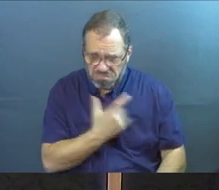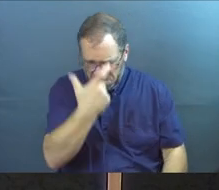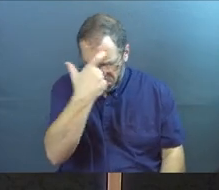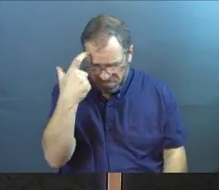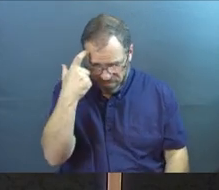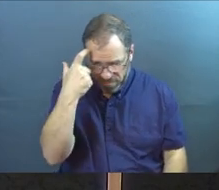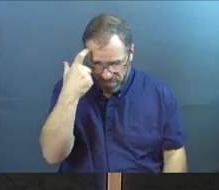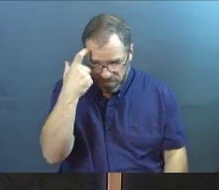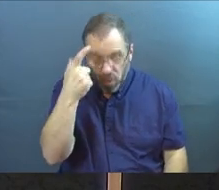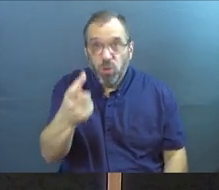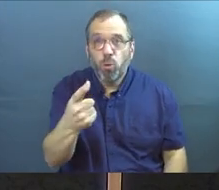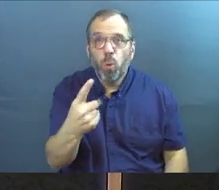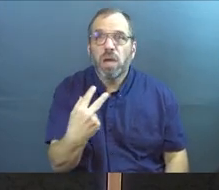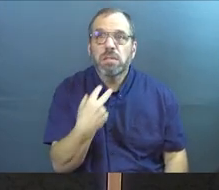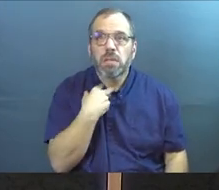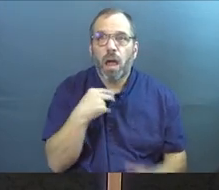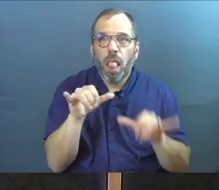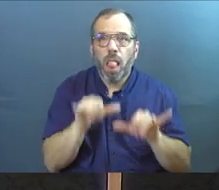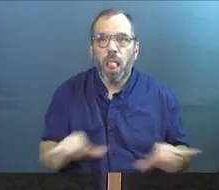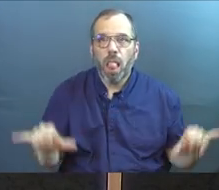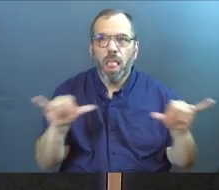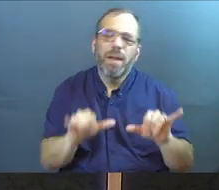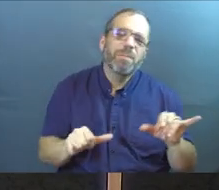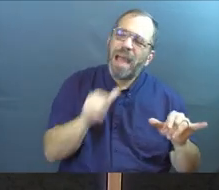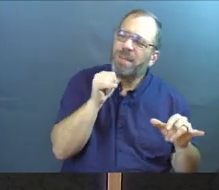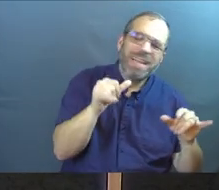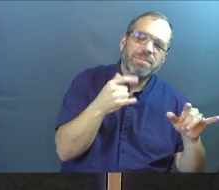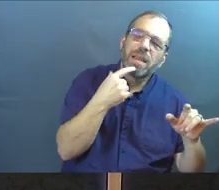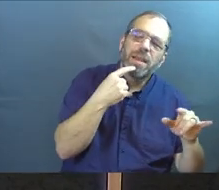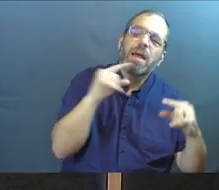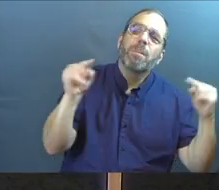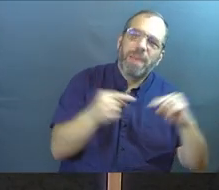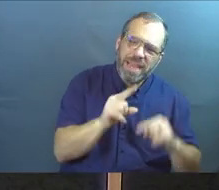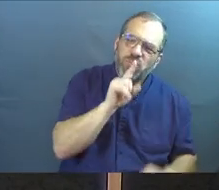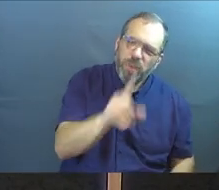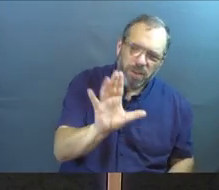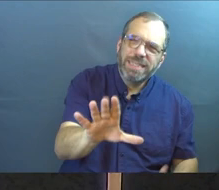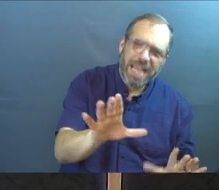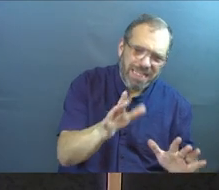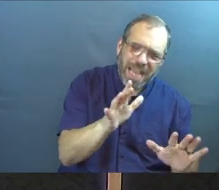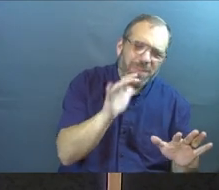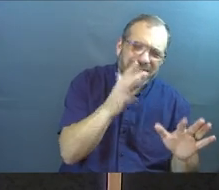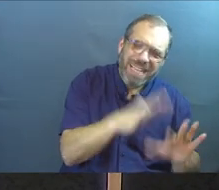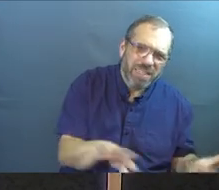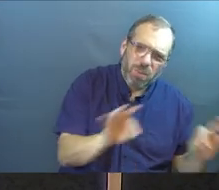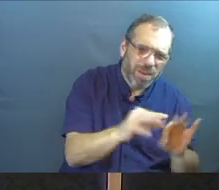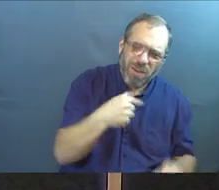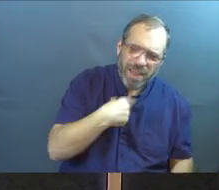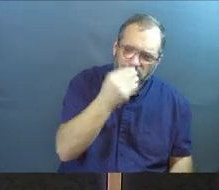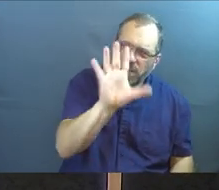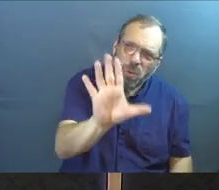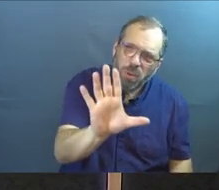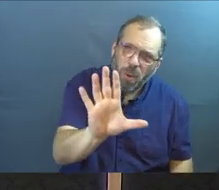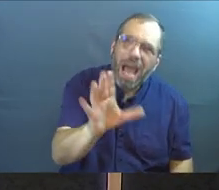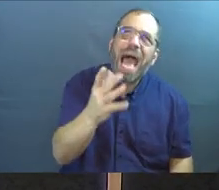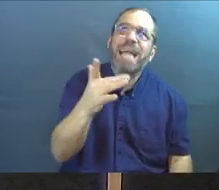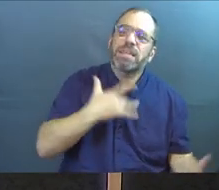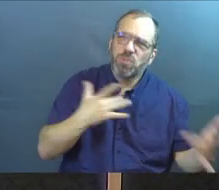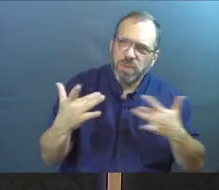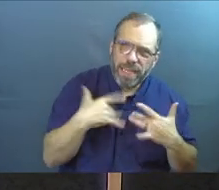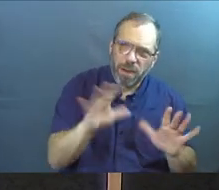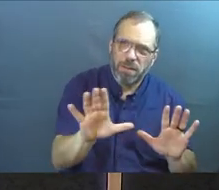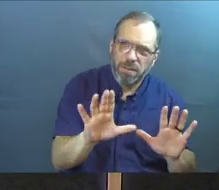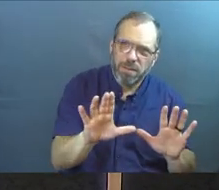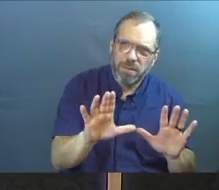that's keeping you stuck. I'm not saying your pain isn't real. I'm not saying it doesn't matter. I'm not saying I don't care. I do care.